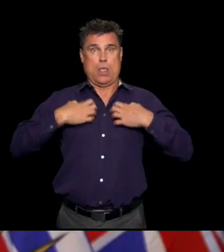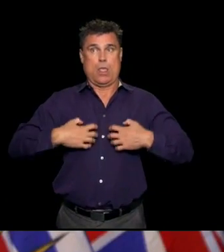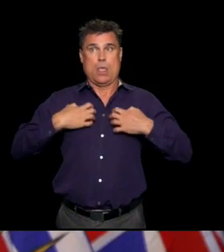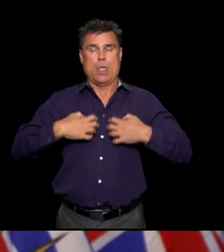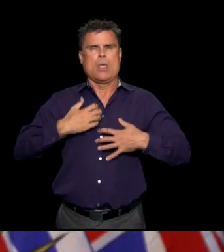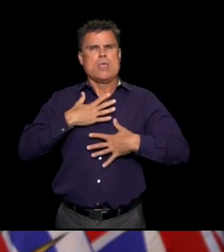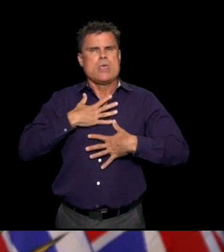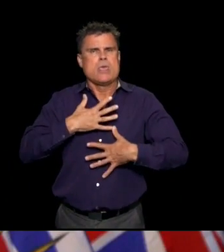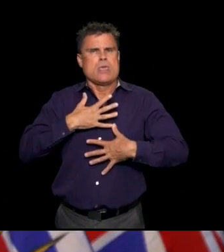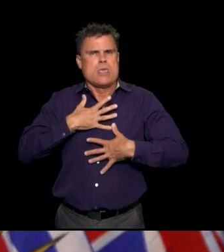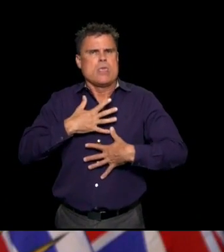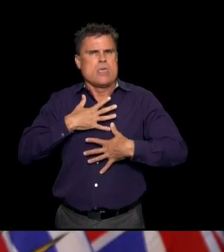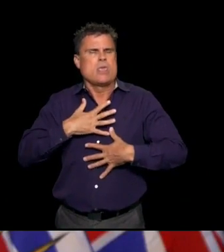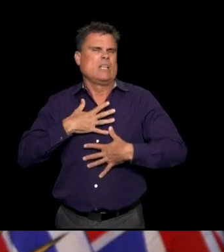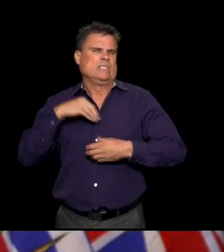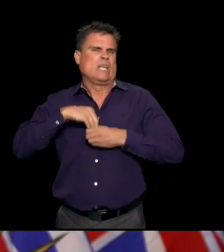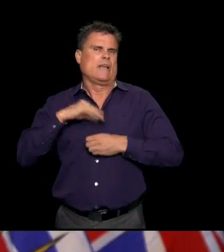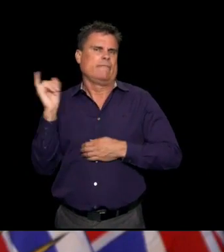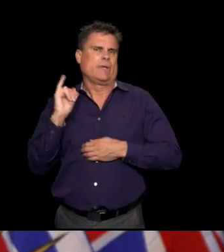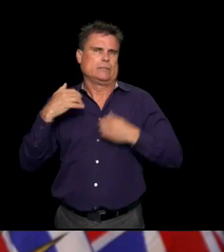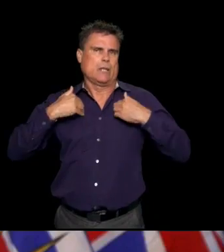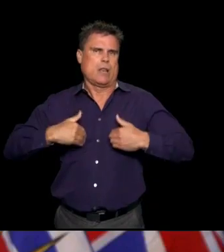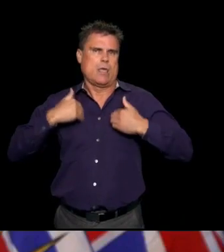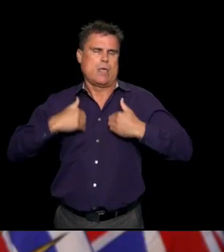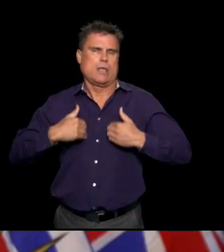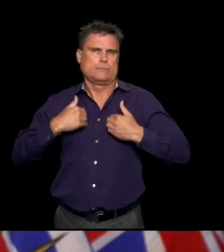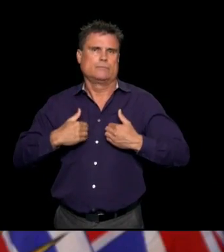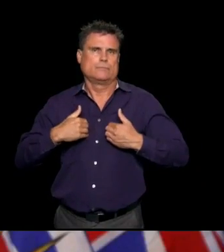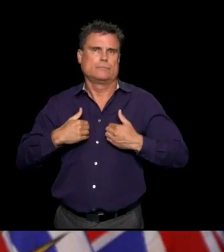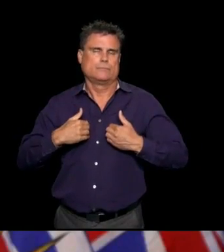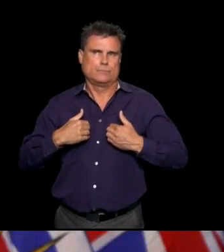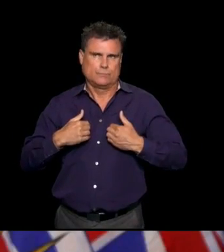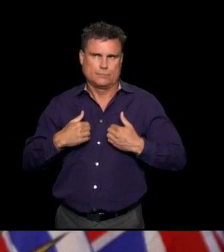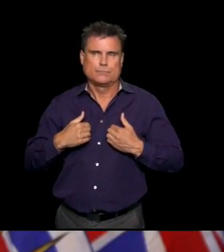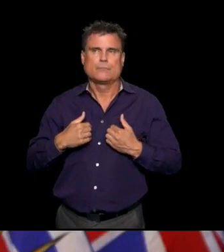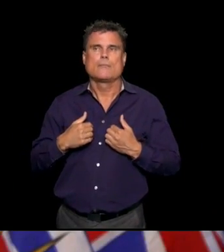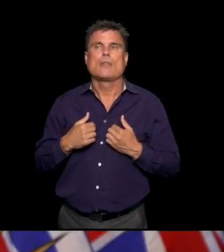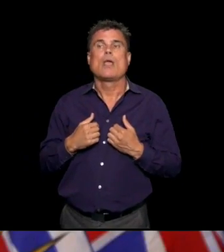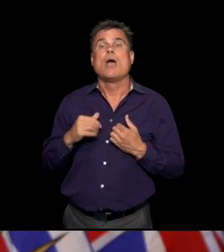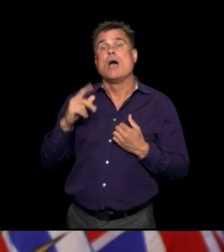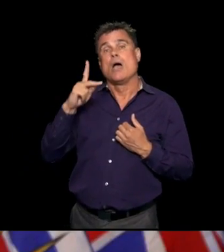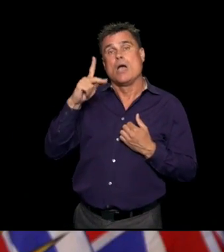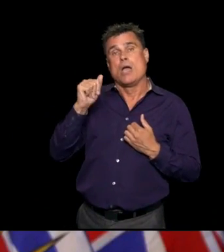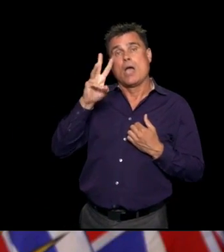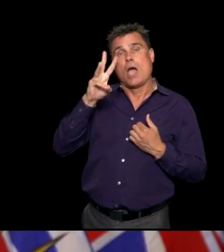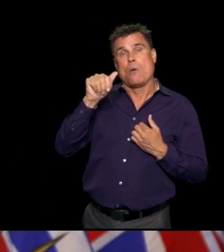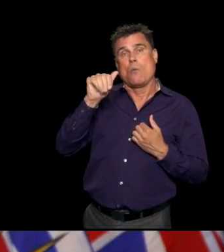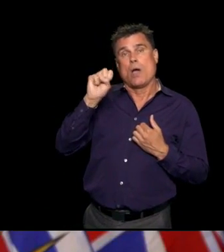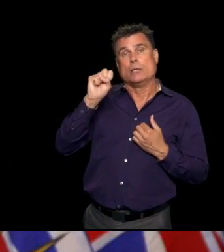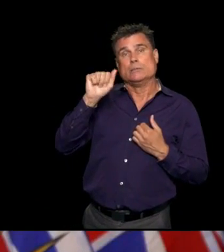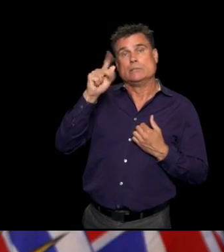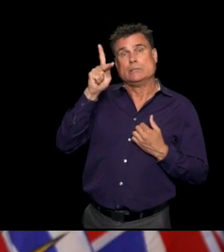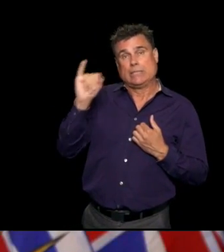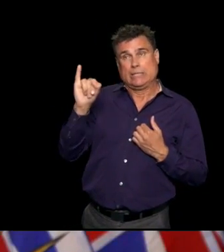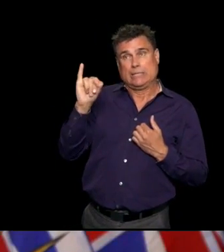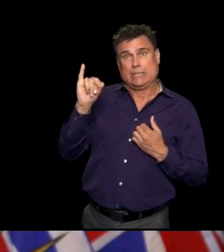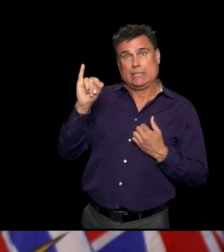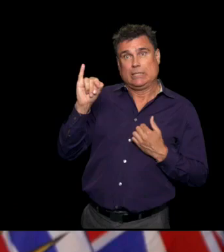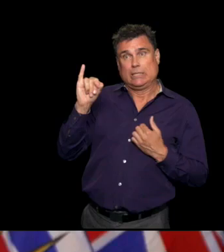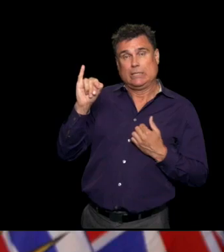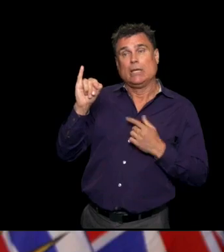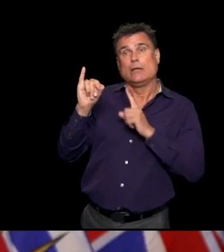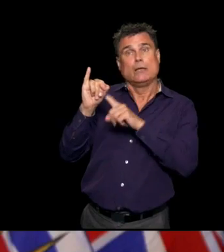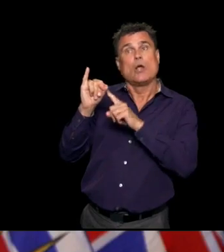respiratory infections. But it tends to happen later. So, you recover from the whatever causes you to be sick and then you develop